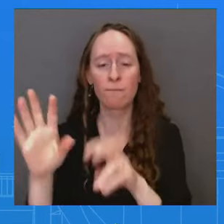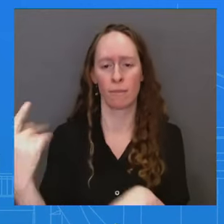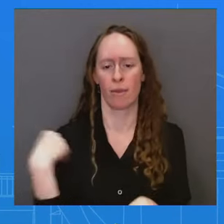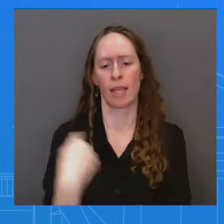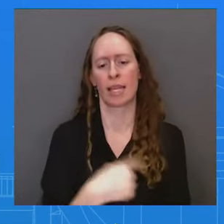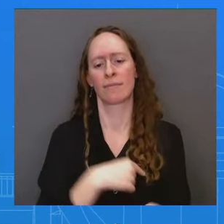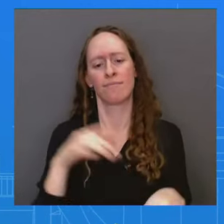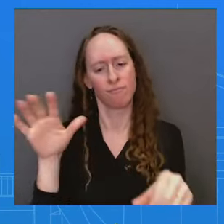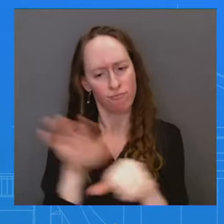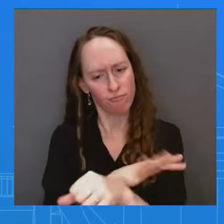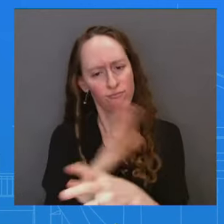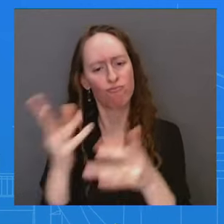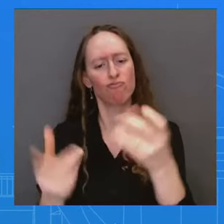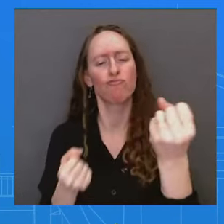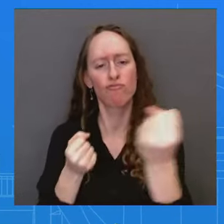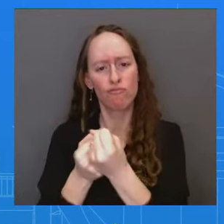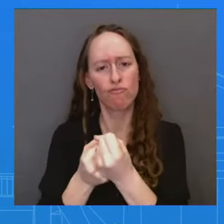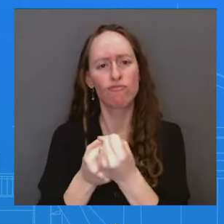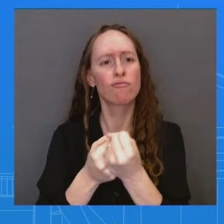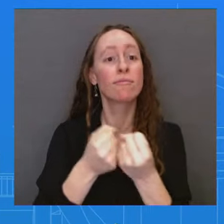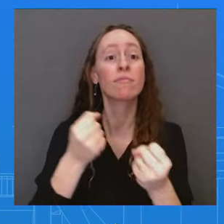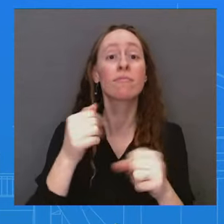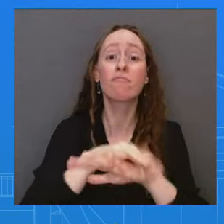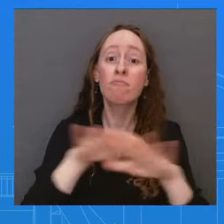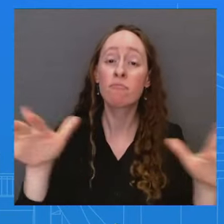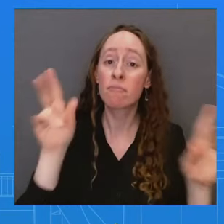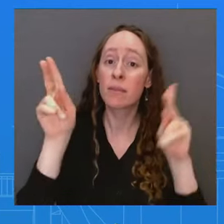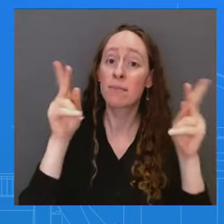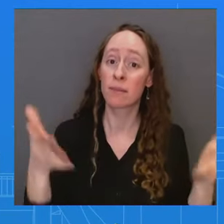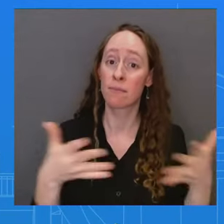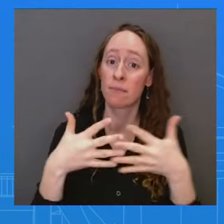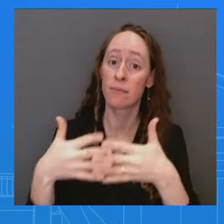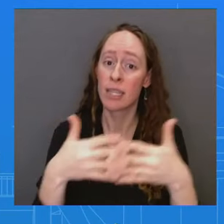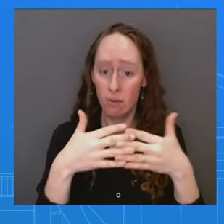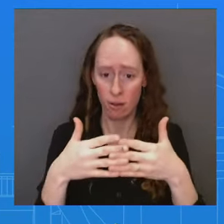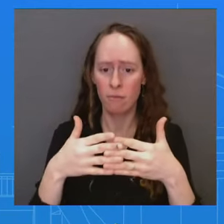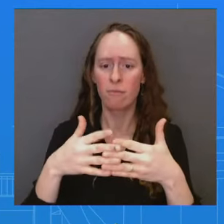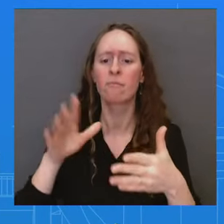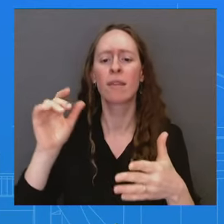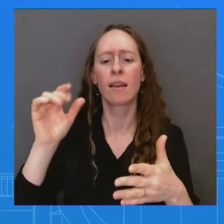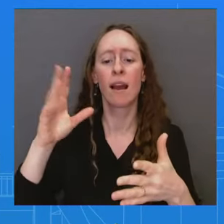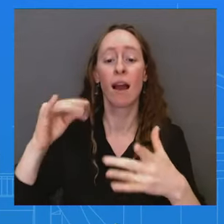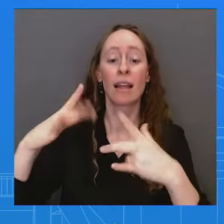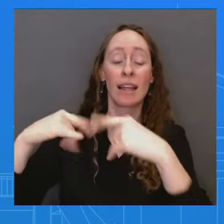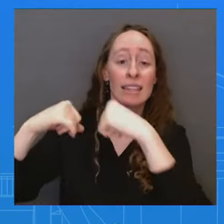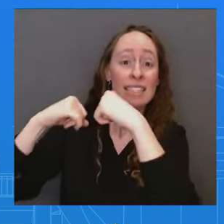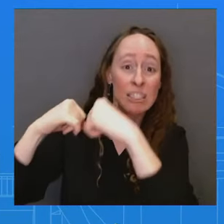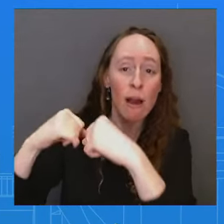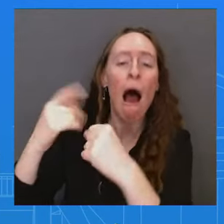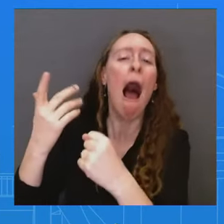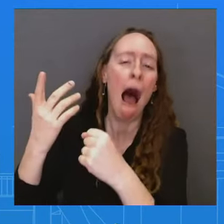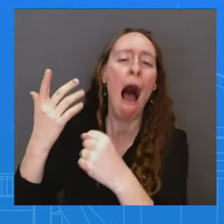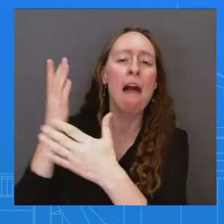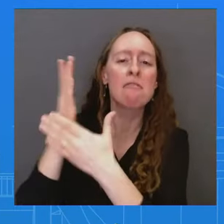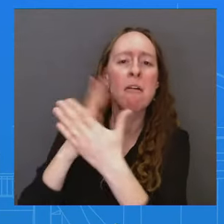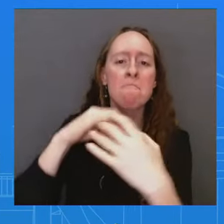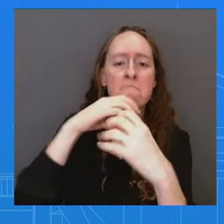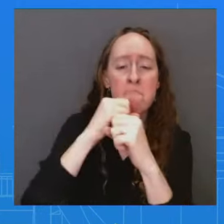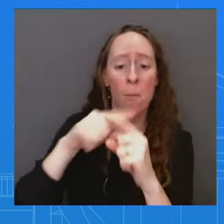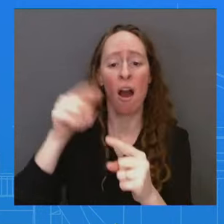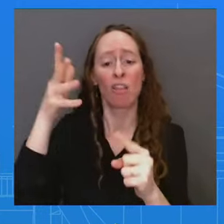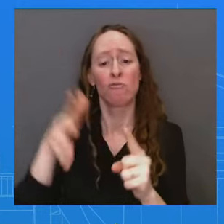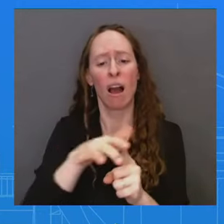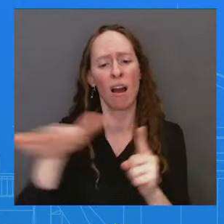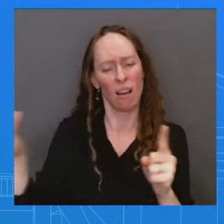American people as possible, national security implications obviously notwithstanding. Yes, Mr. Kirby, thank you, Karine.